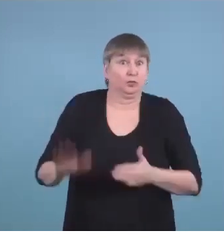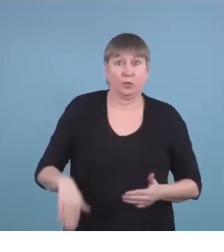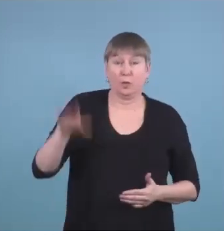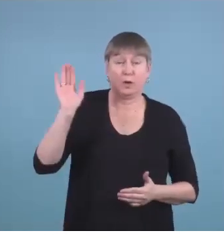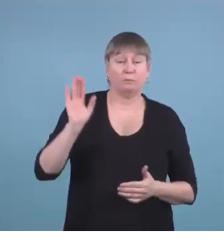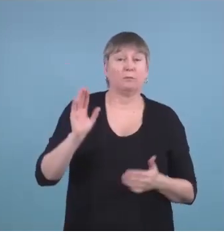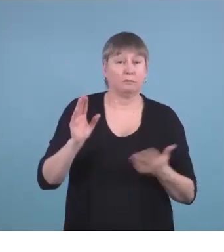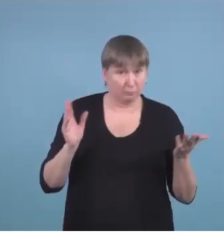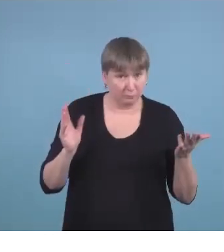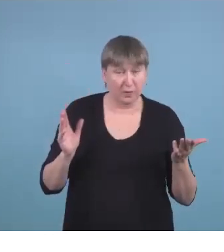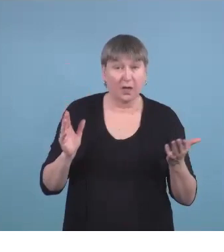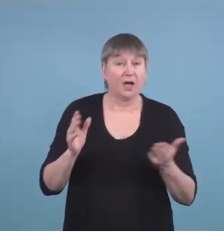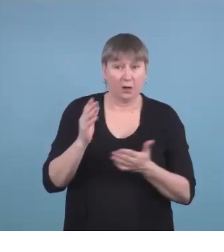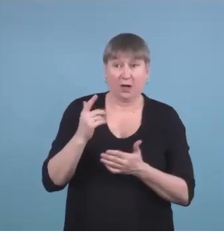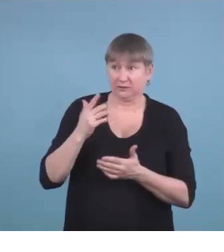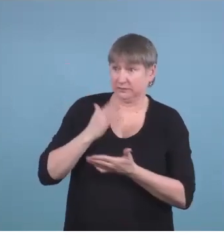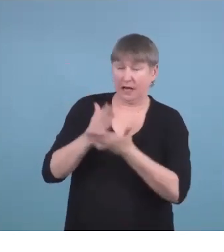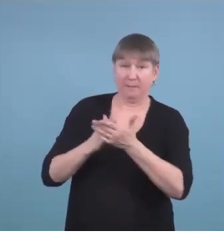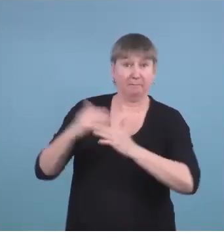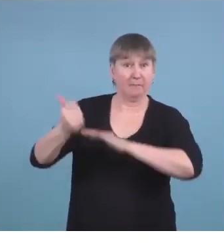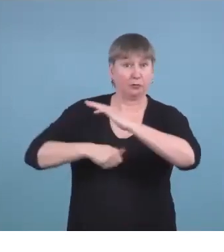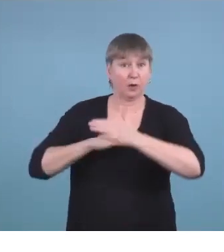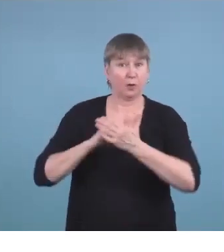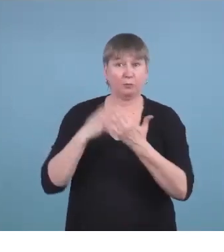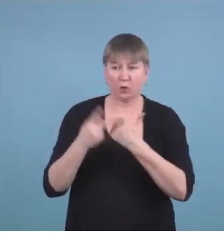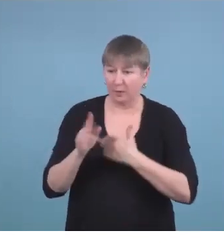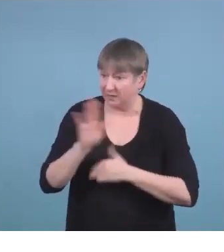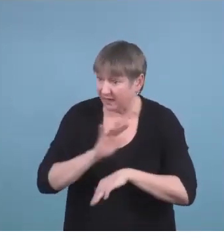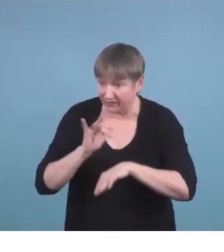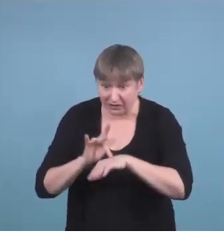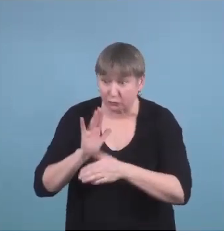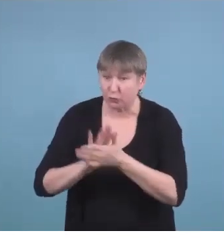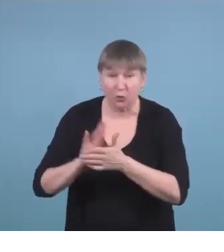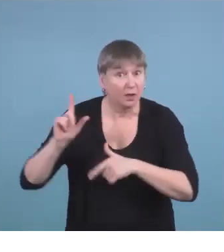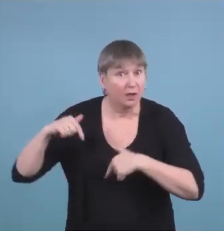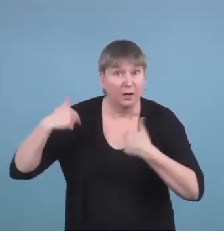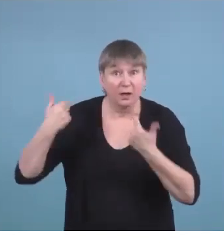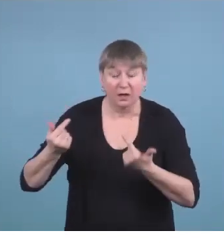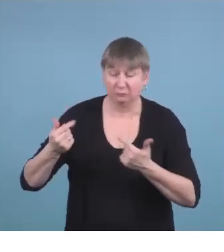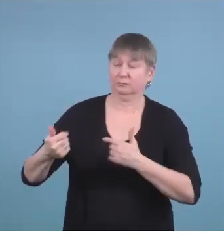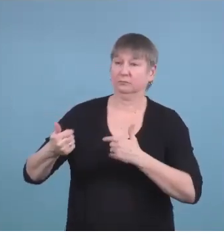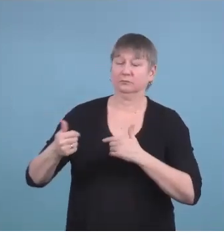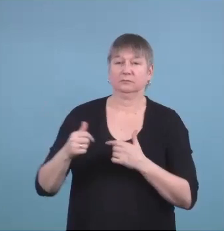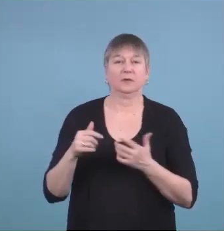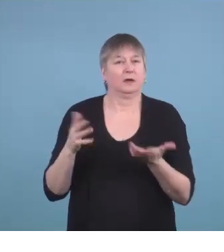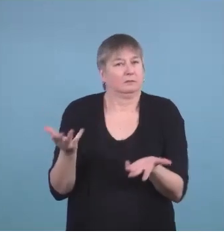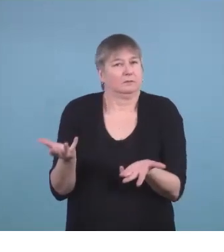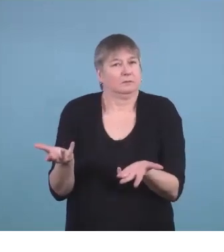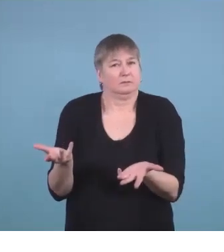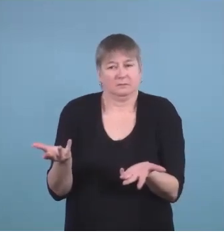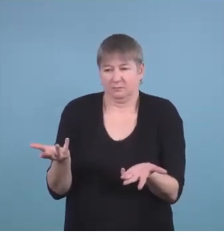students who have never attended school before. And those students, because they are